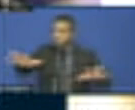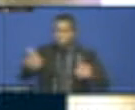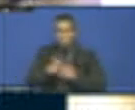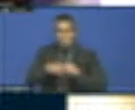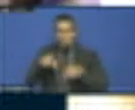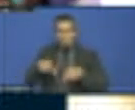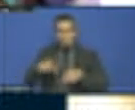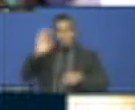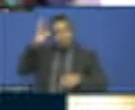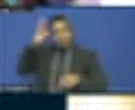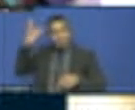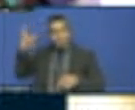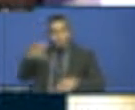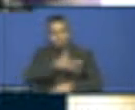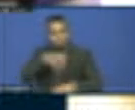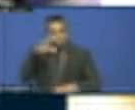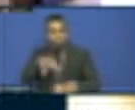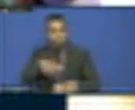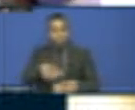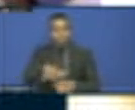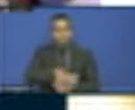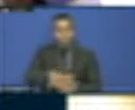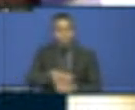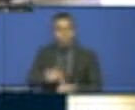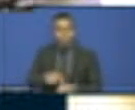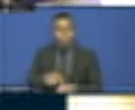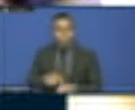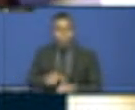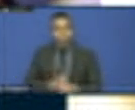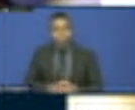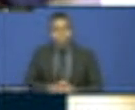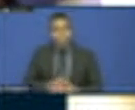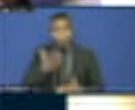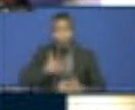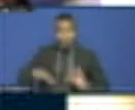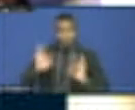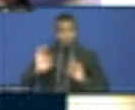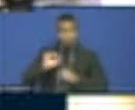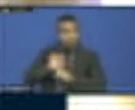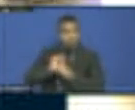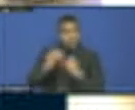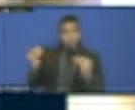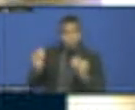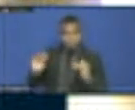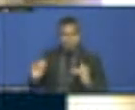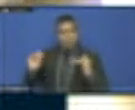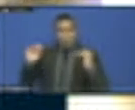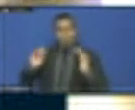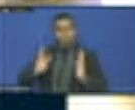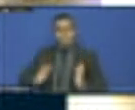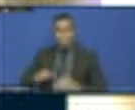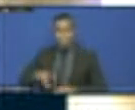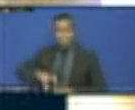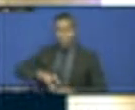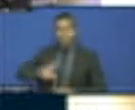And the best intelligence can be only gotten through the local councils. I'll give you an example. We have an issue